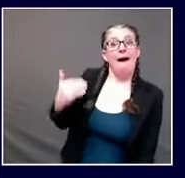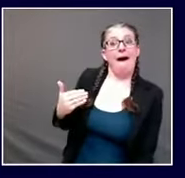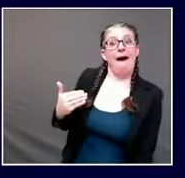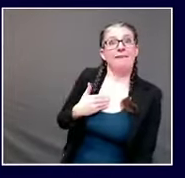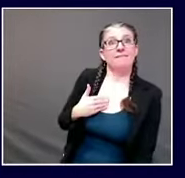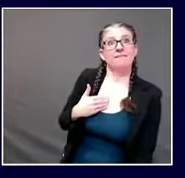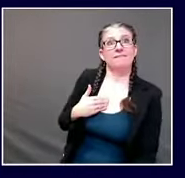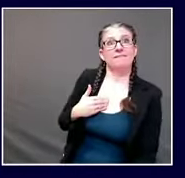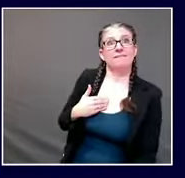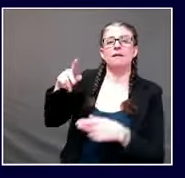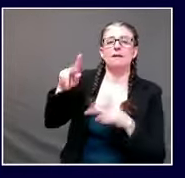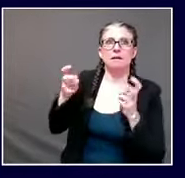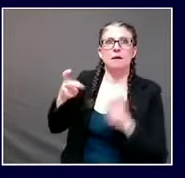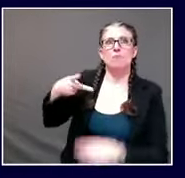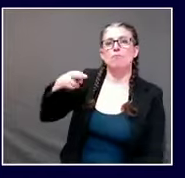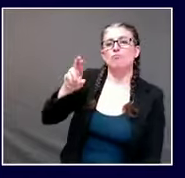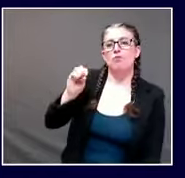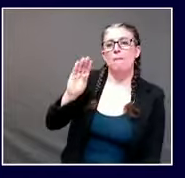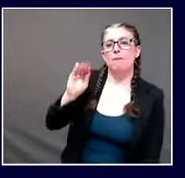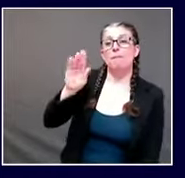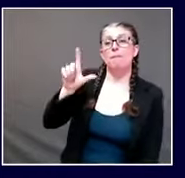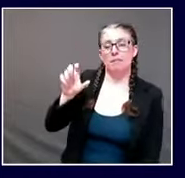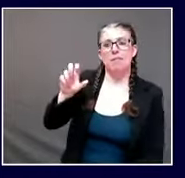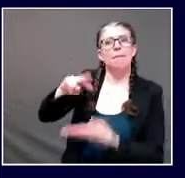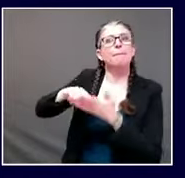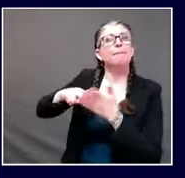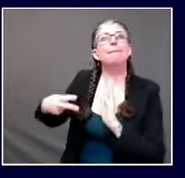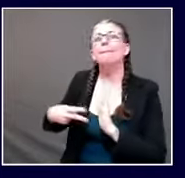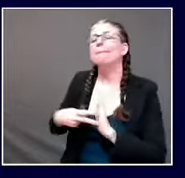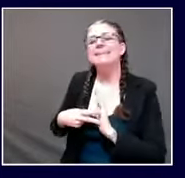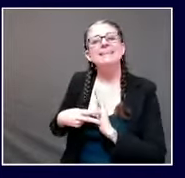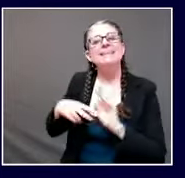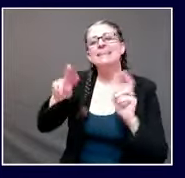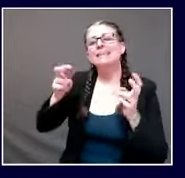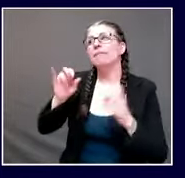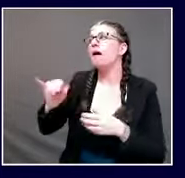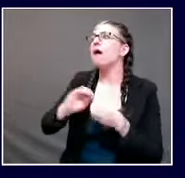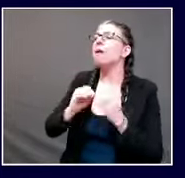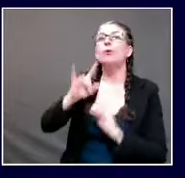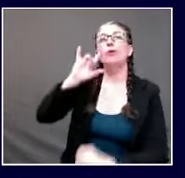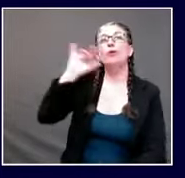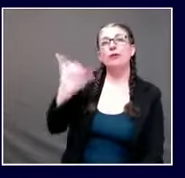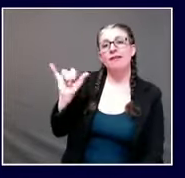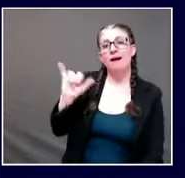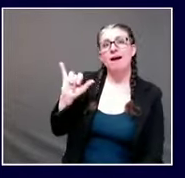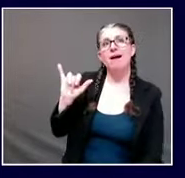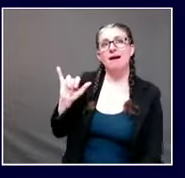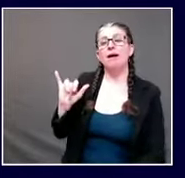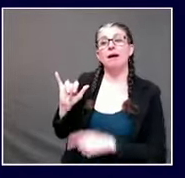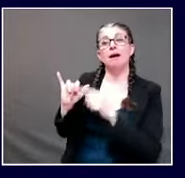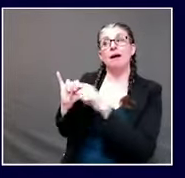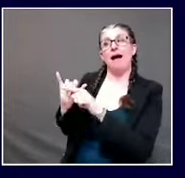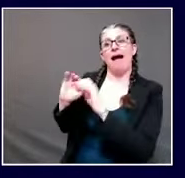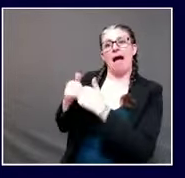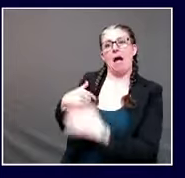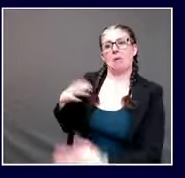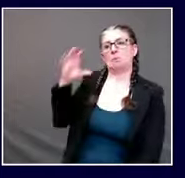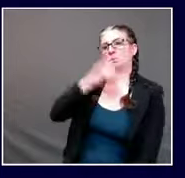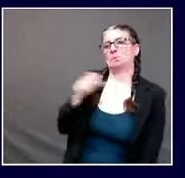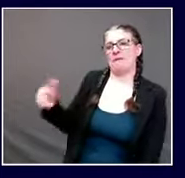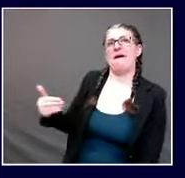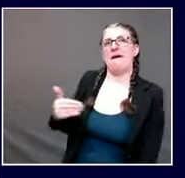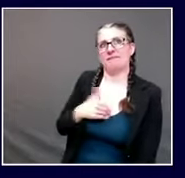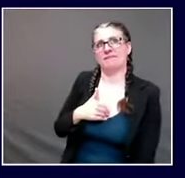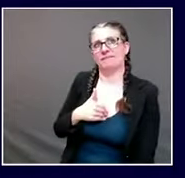example an antigen test antigen tests like the binax now cards that we've been rolling out in partnership with walgreens